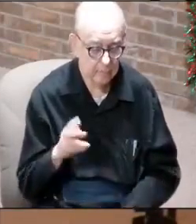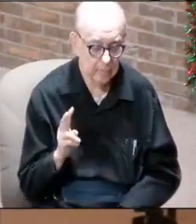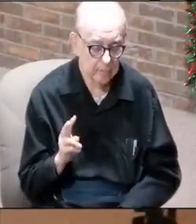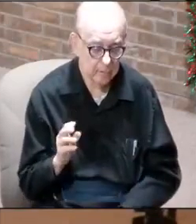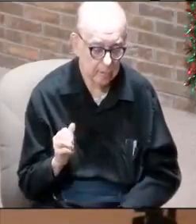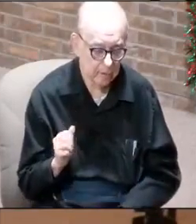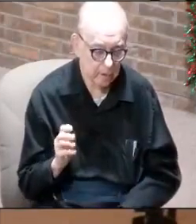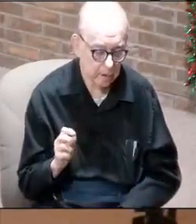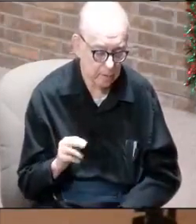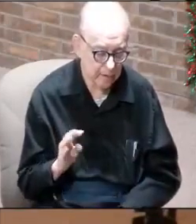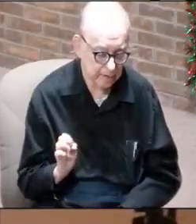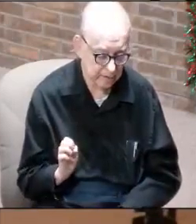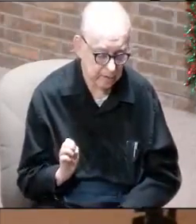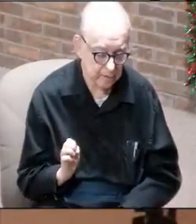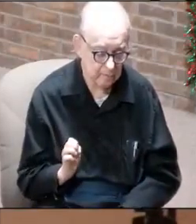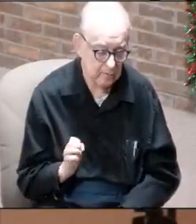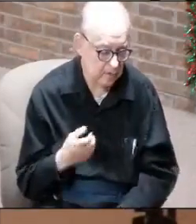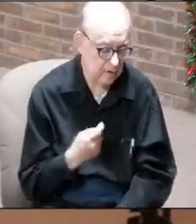I'll rest that case.